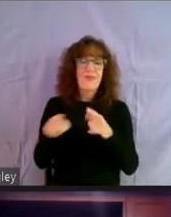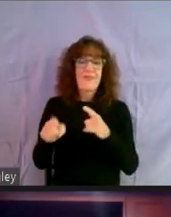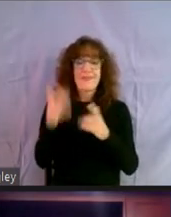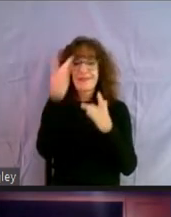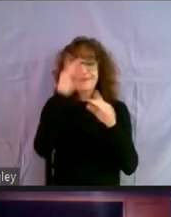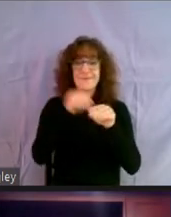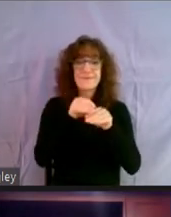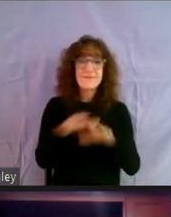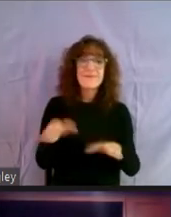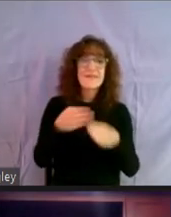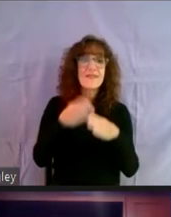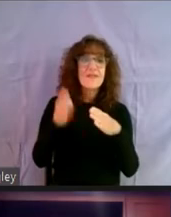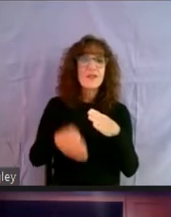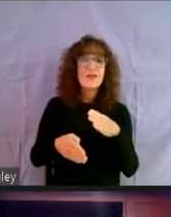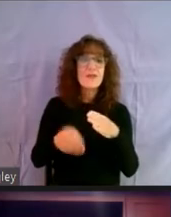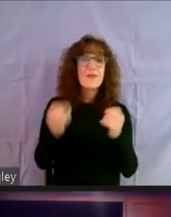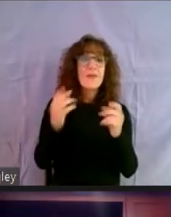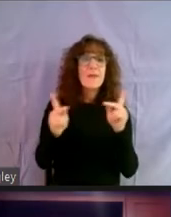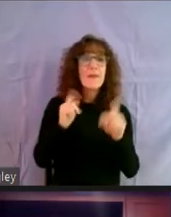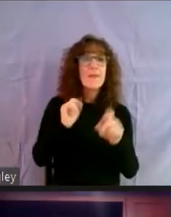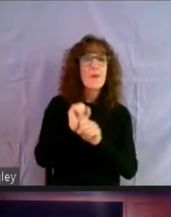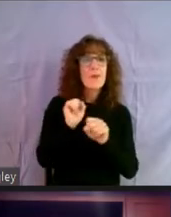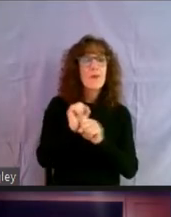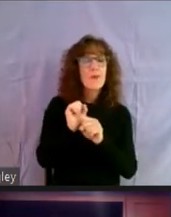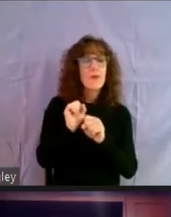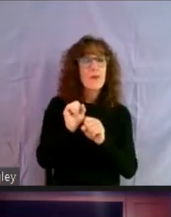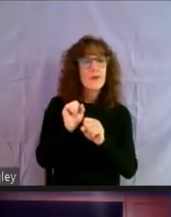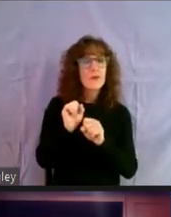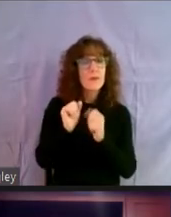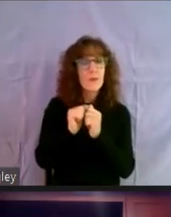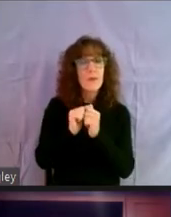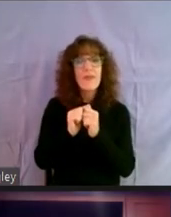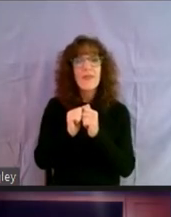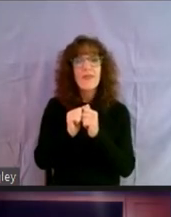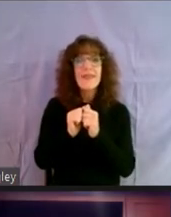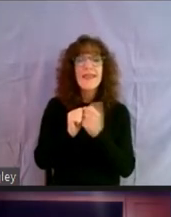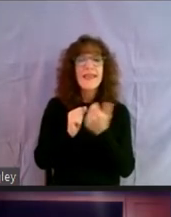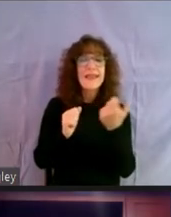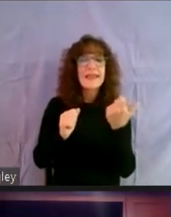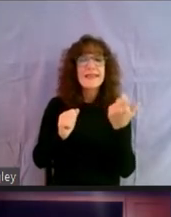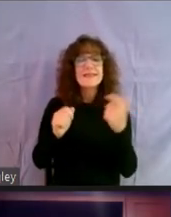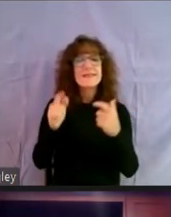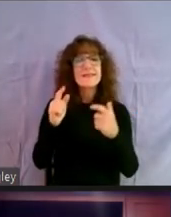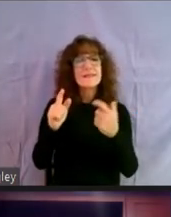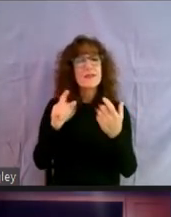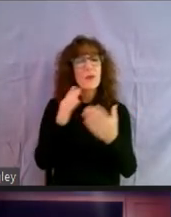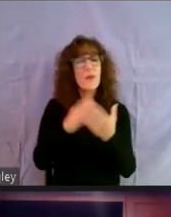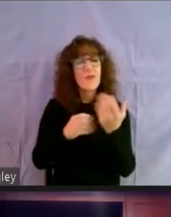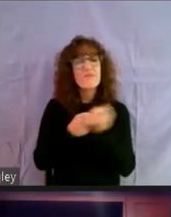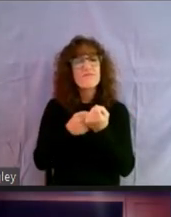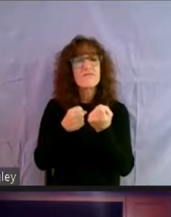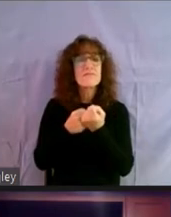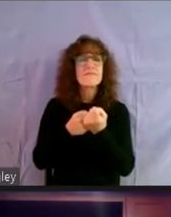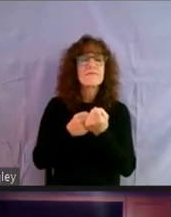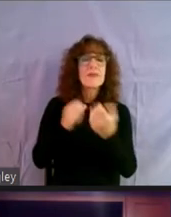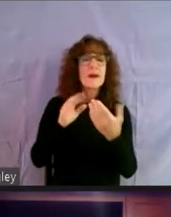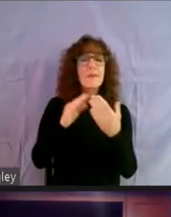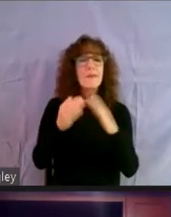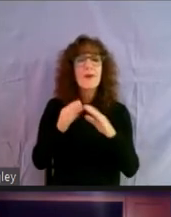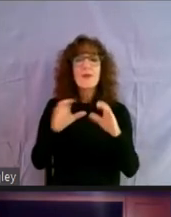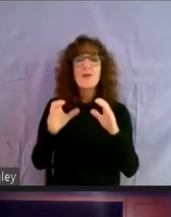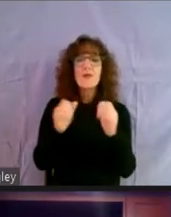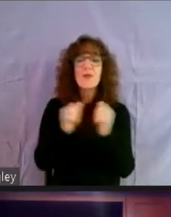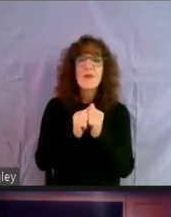And, and a lot of the people that I work with, that we work with is the marginalized, subsidized communities. And I also do that with people